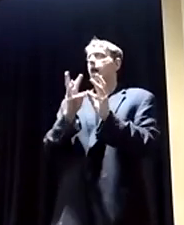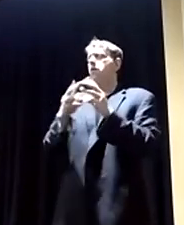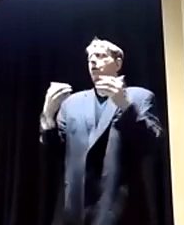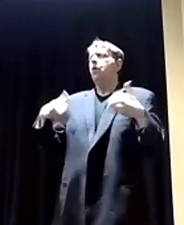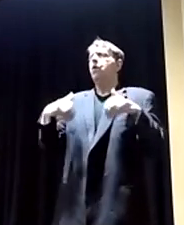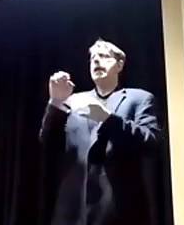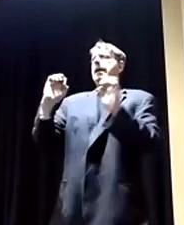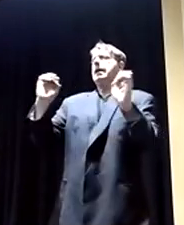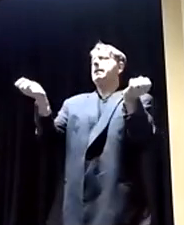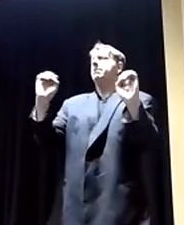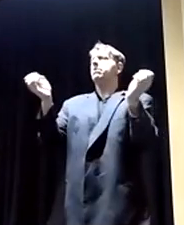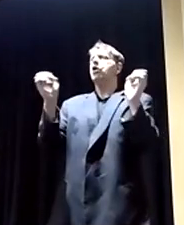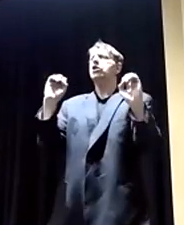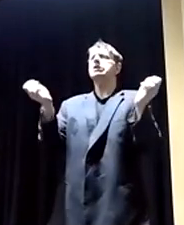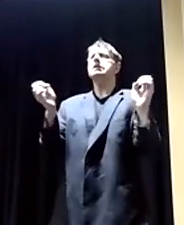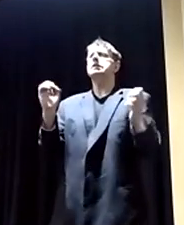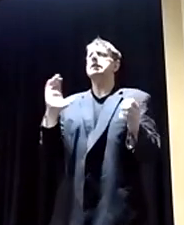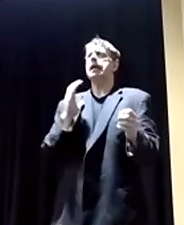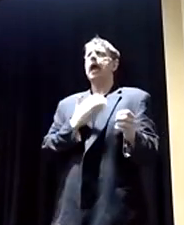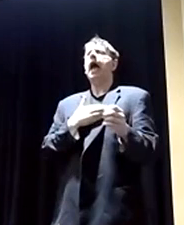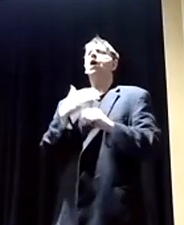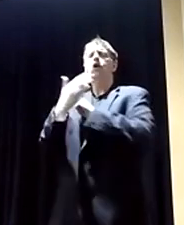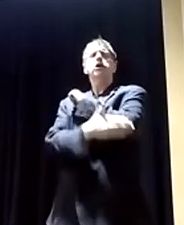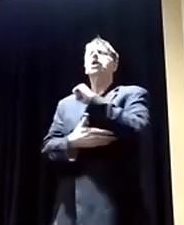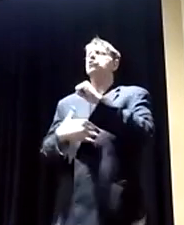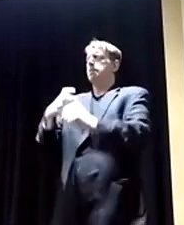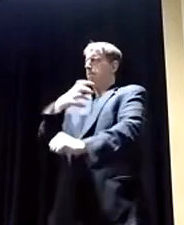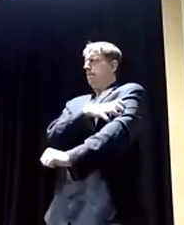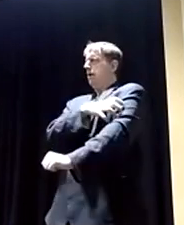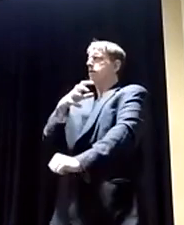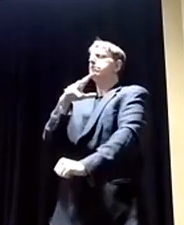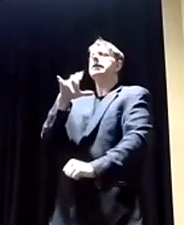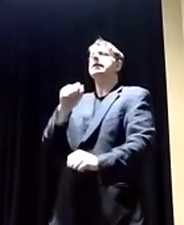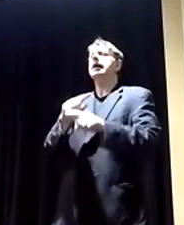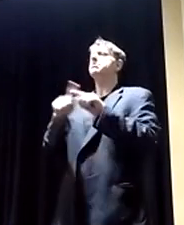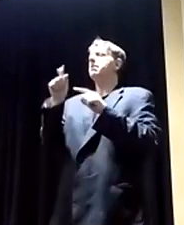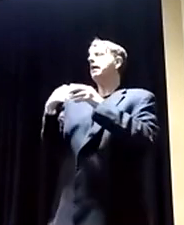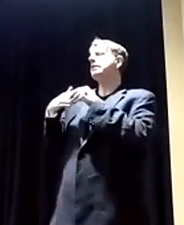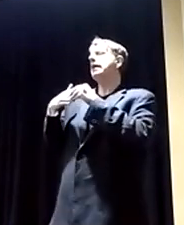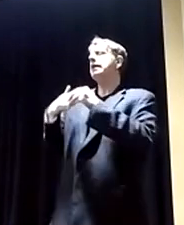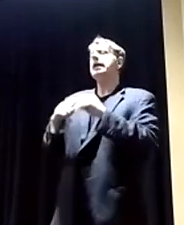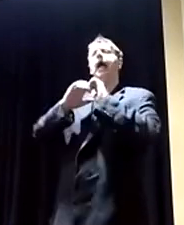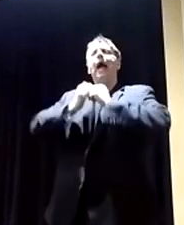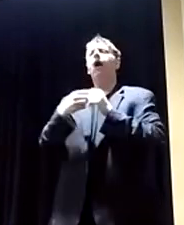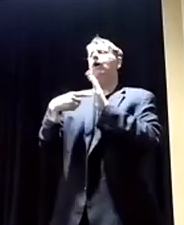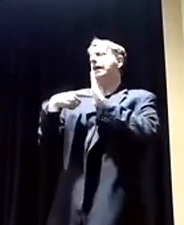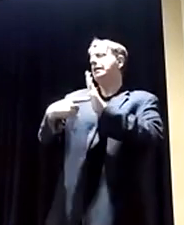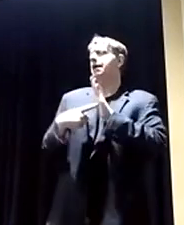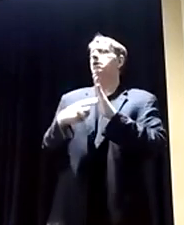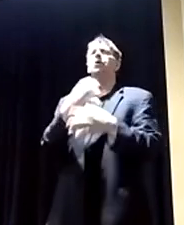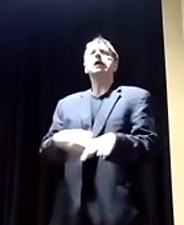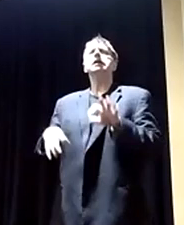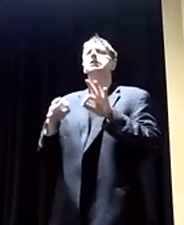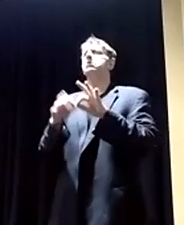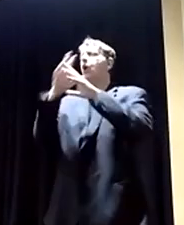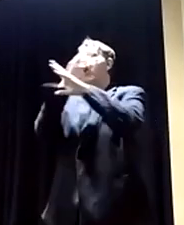doesn't just lead with our power, we lead with our example, which is why it was important that President Biden got us